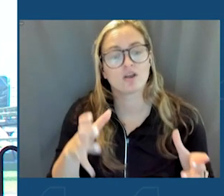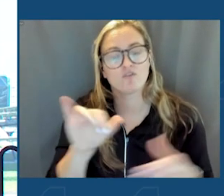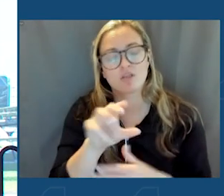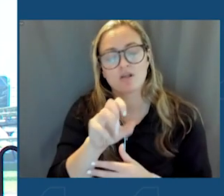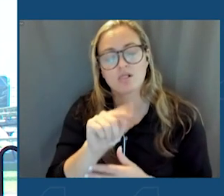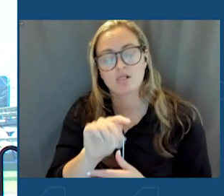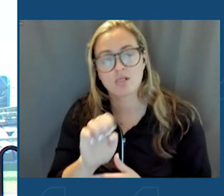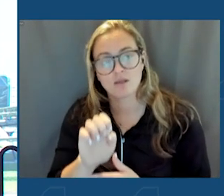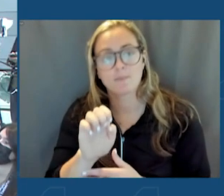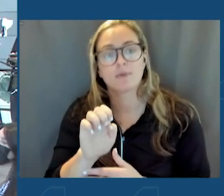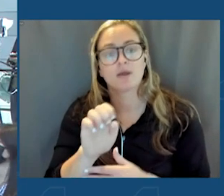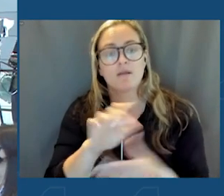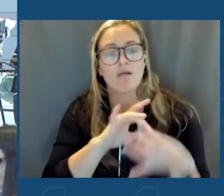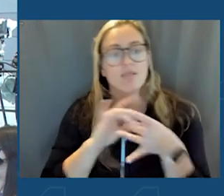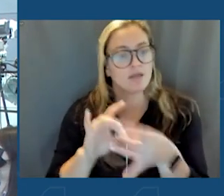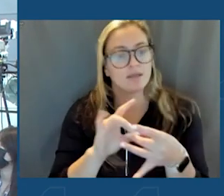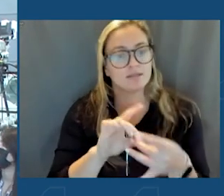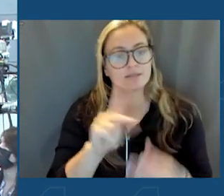Kadams.